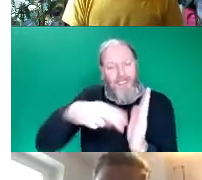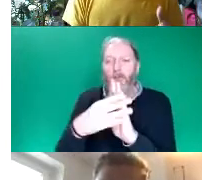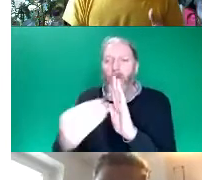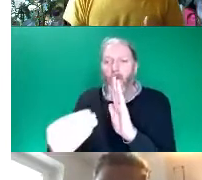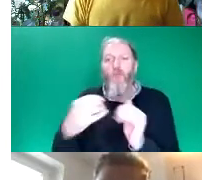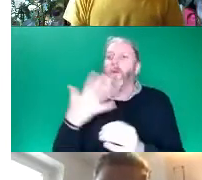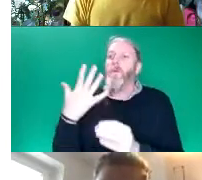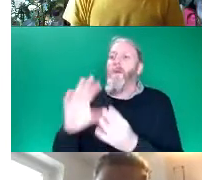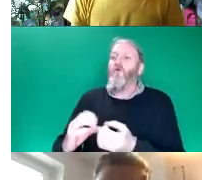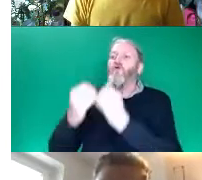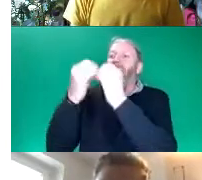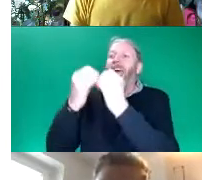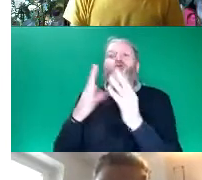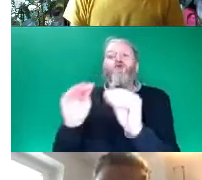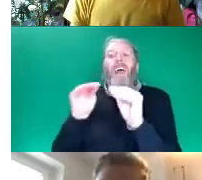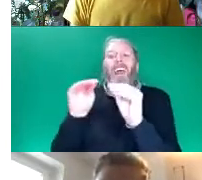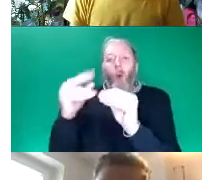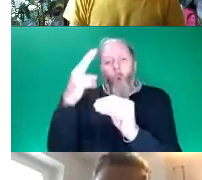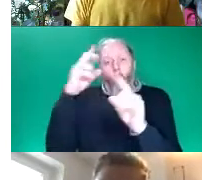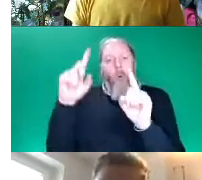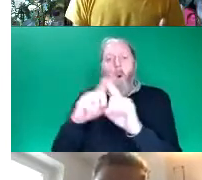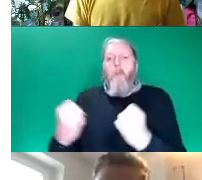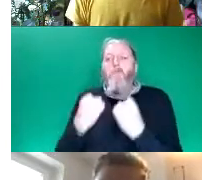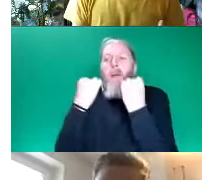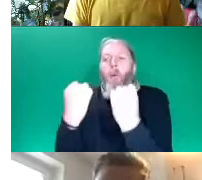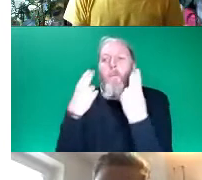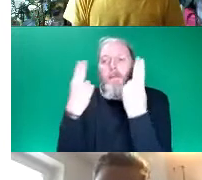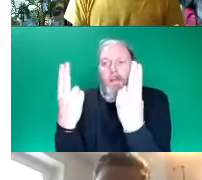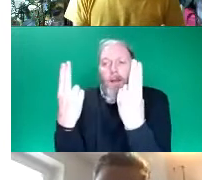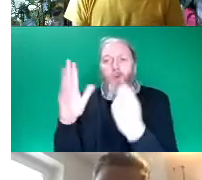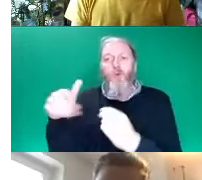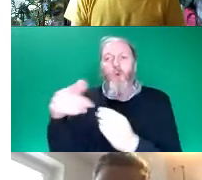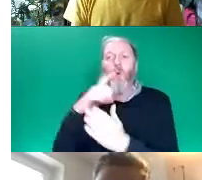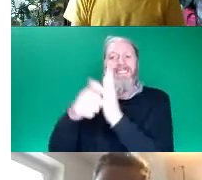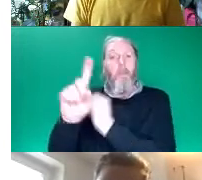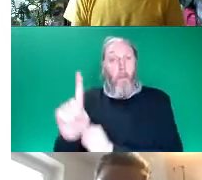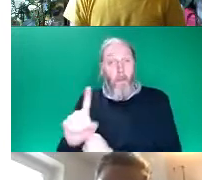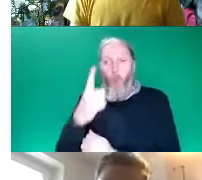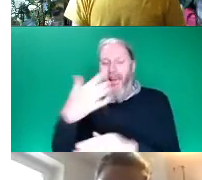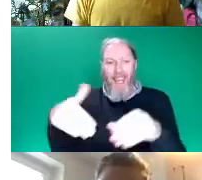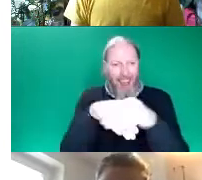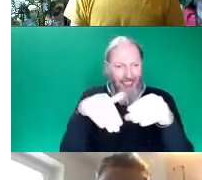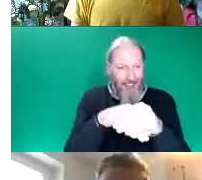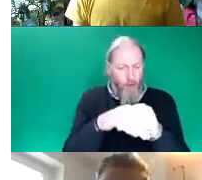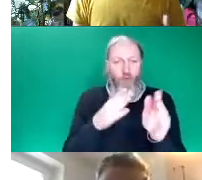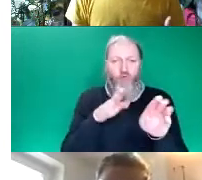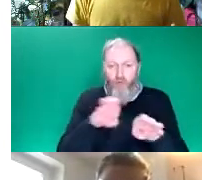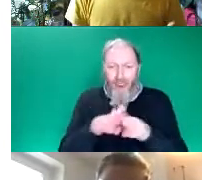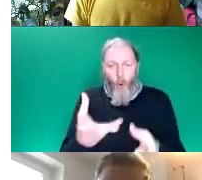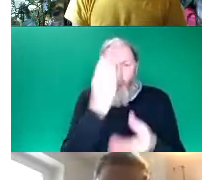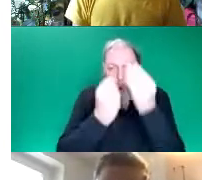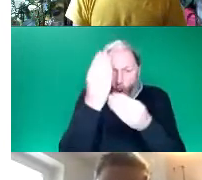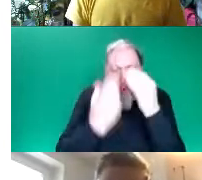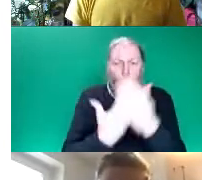disabled people could come together to lead the grant process while also gaining a whole range of news deals themselves. So that was just one